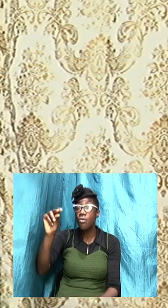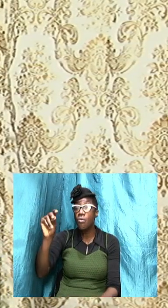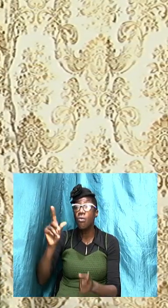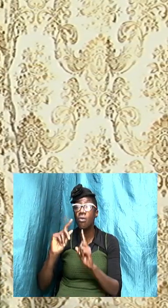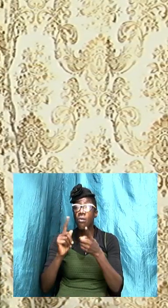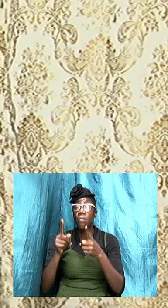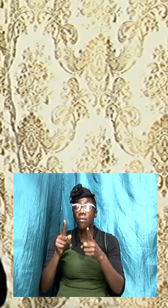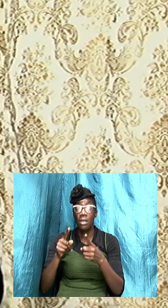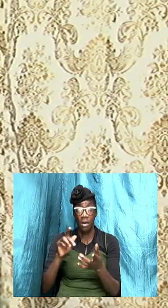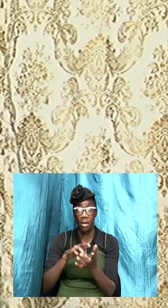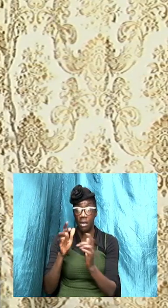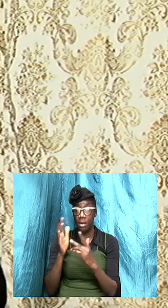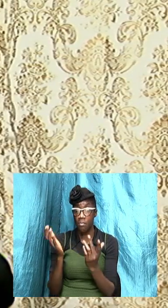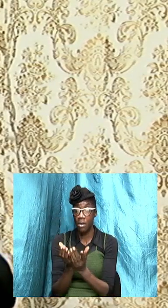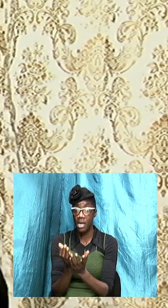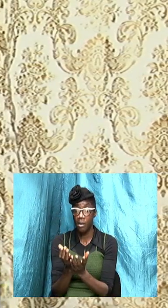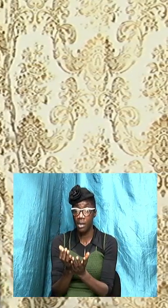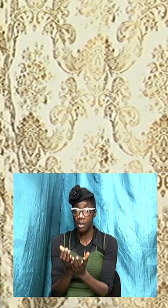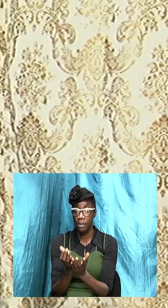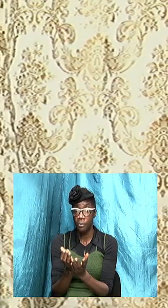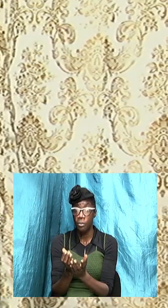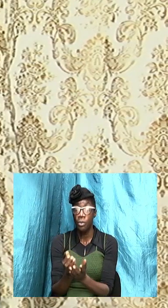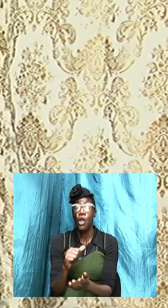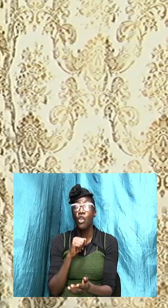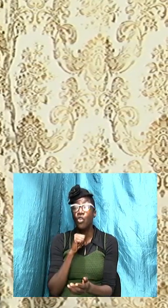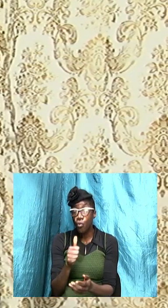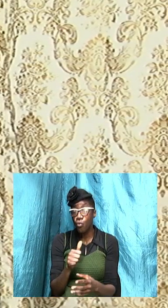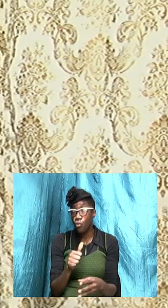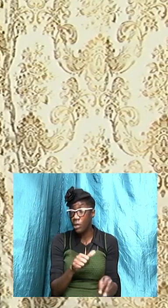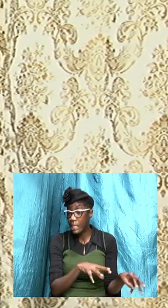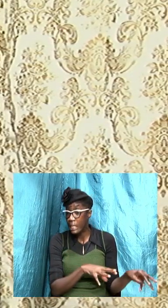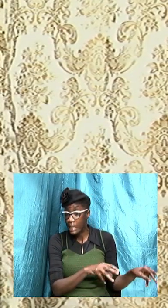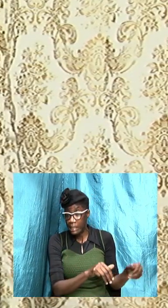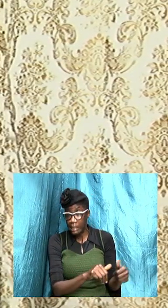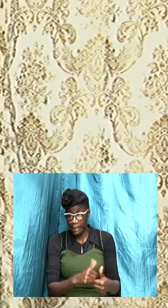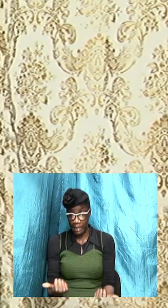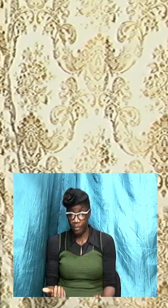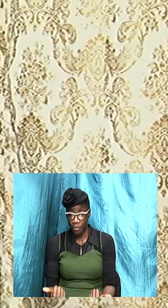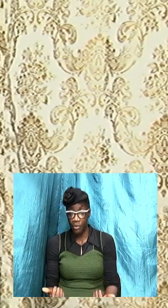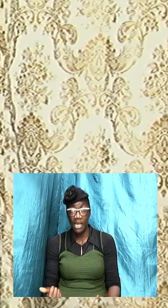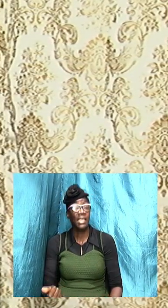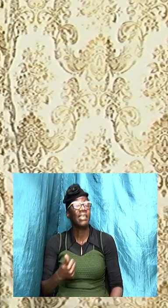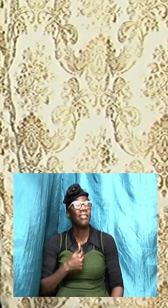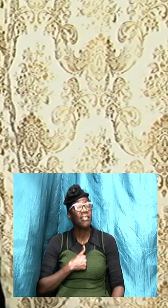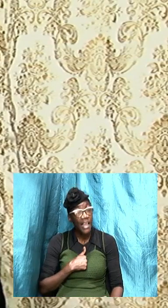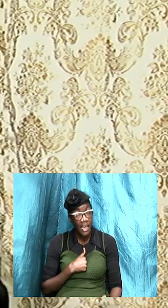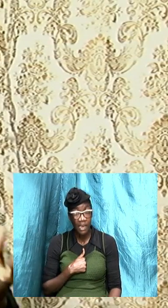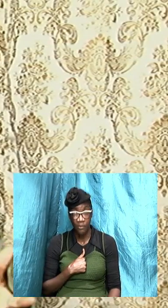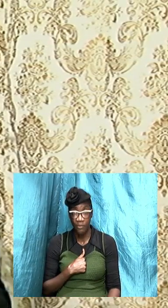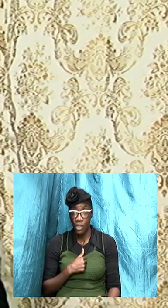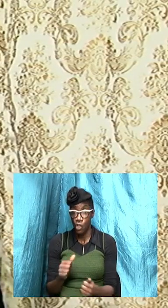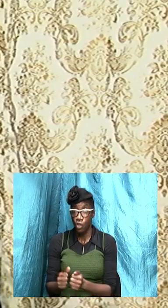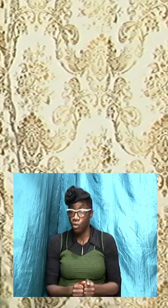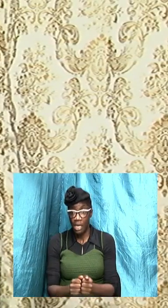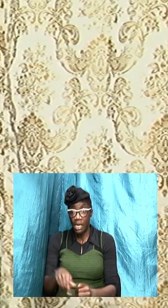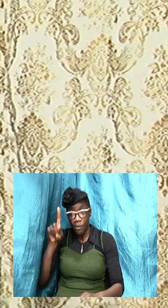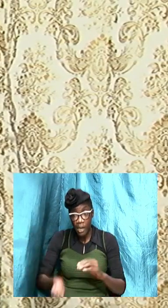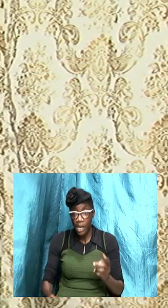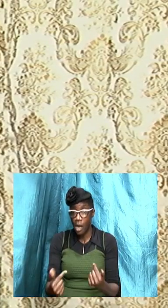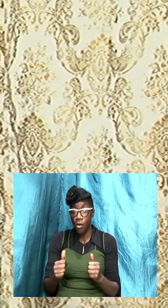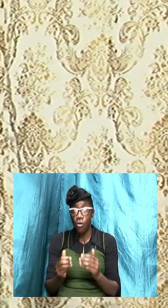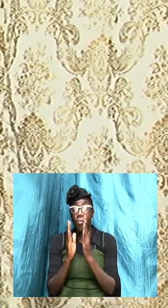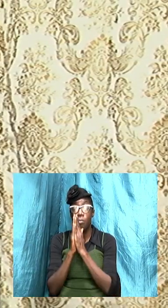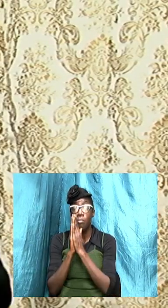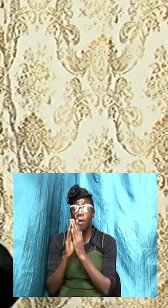the scripture last week that the Bible says forsake not the assembling of ourselves together we can't come to prior meeting anymore